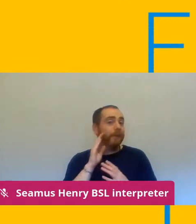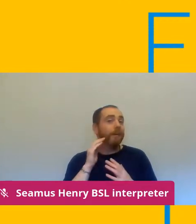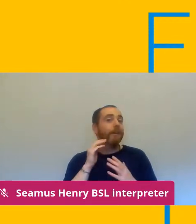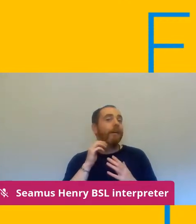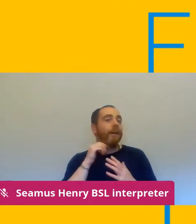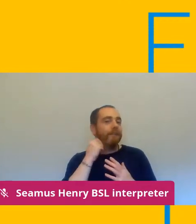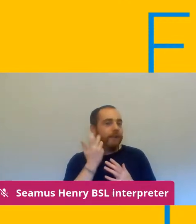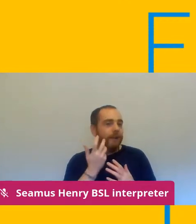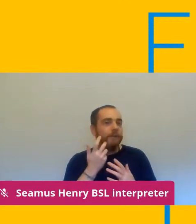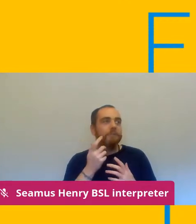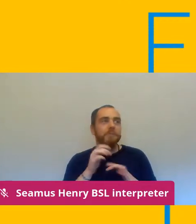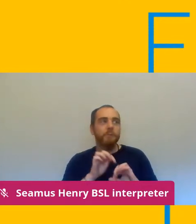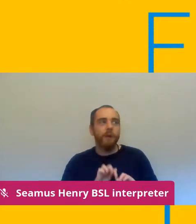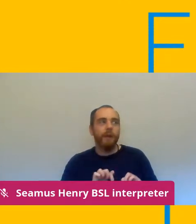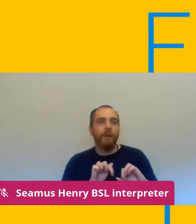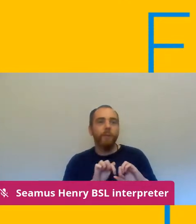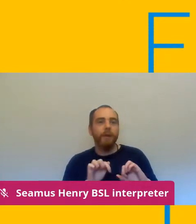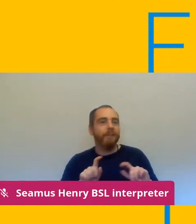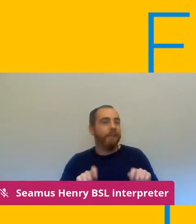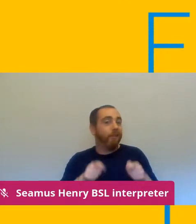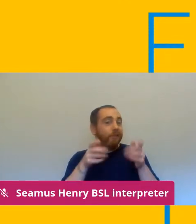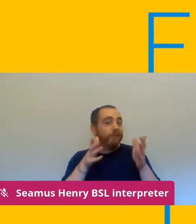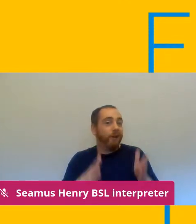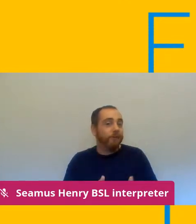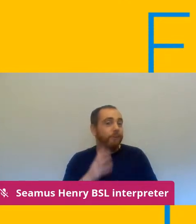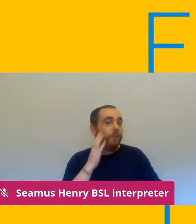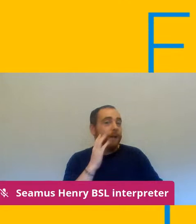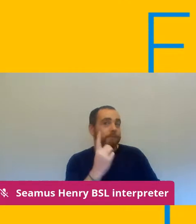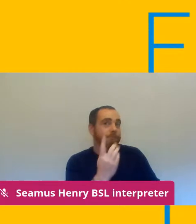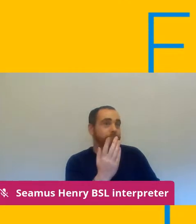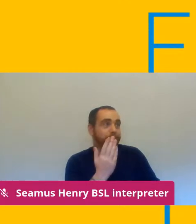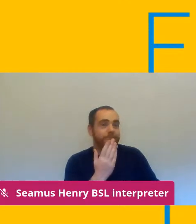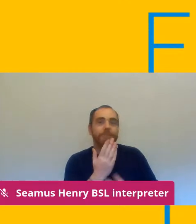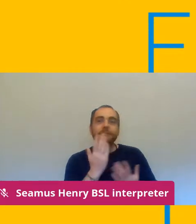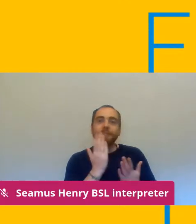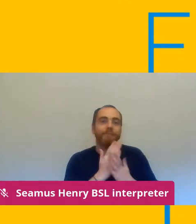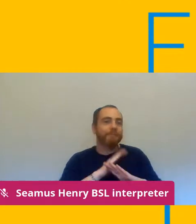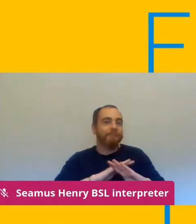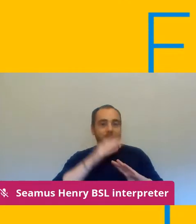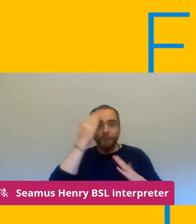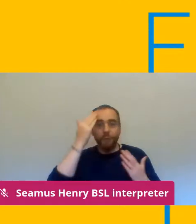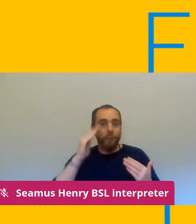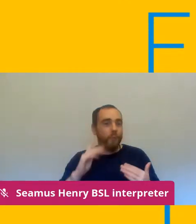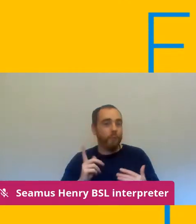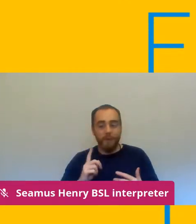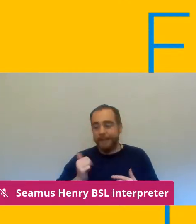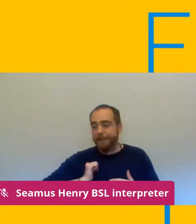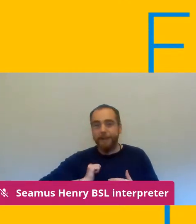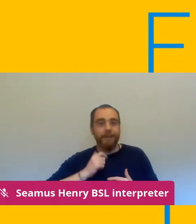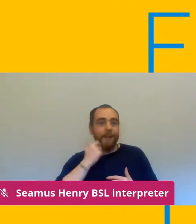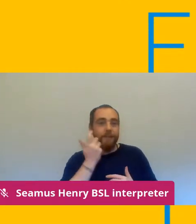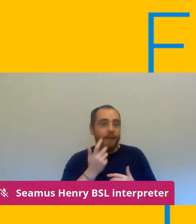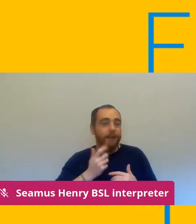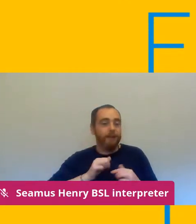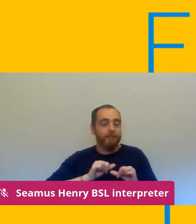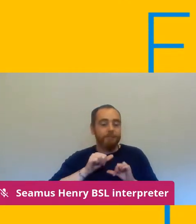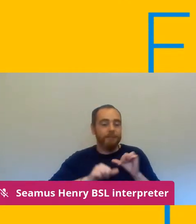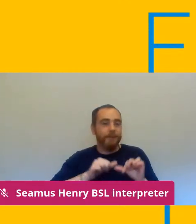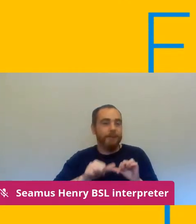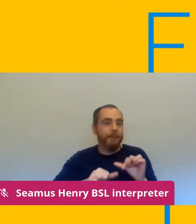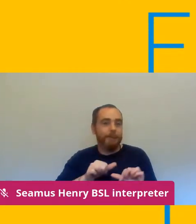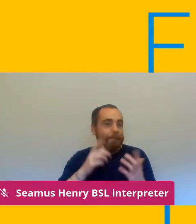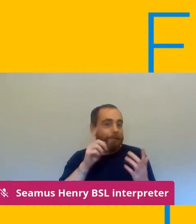it's very uncertain and we're really not sure what to expect from day to day at the moment that's the situation in blackburn at the moment